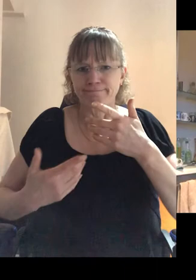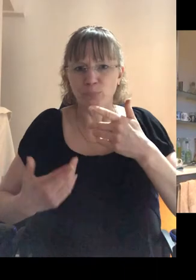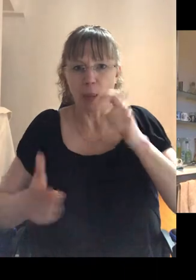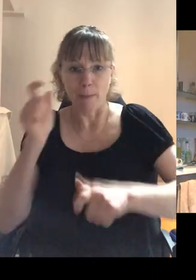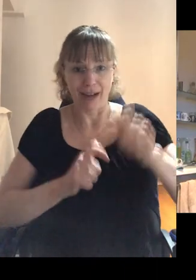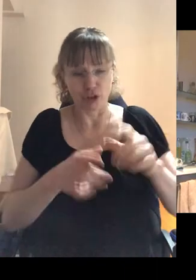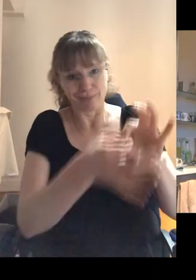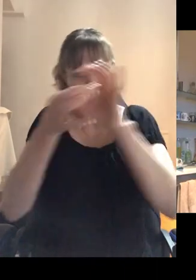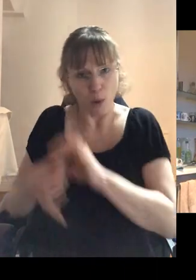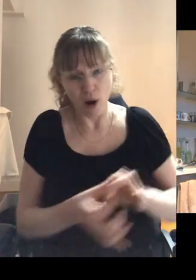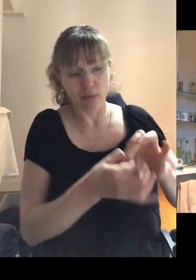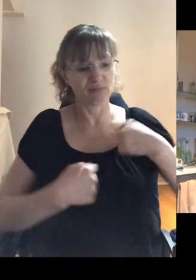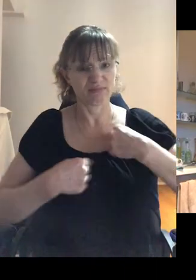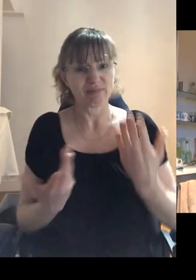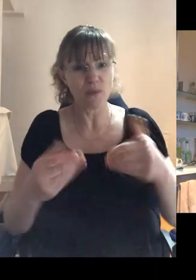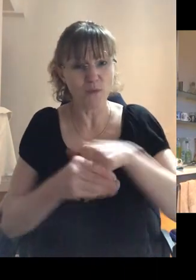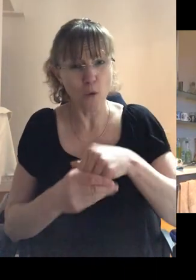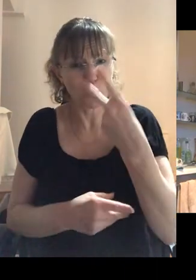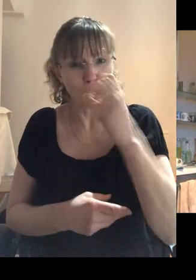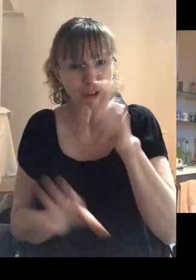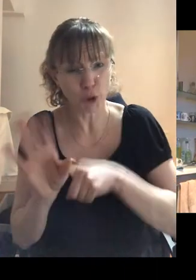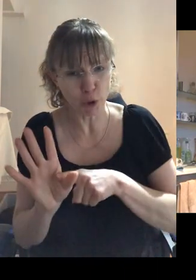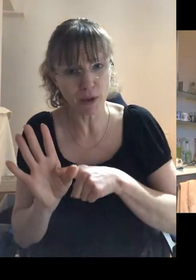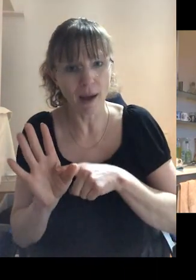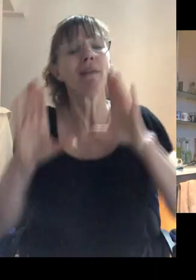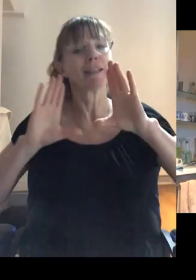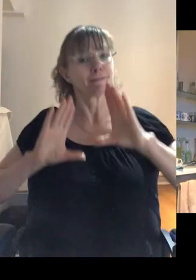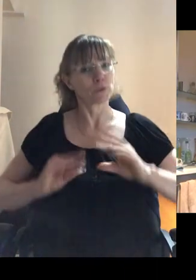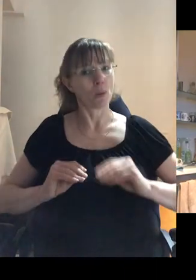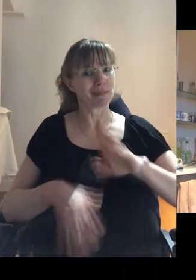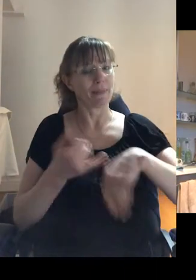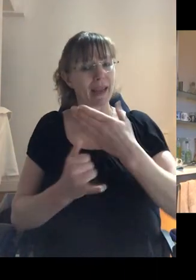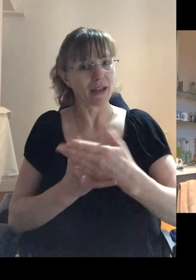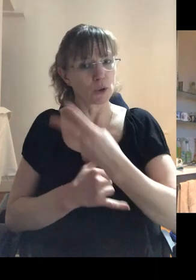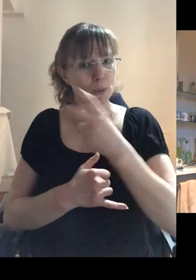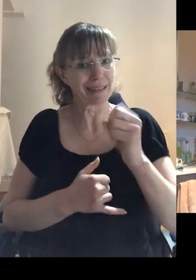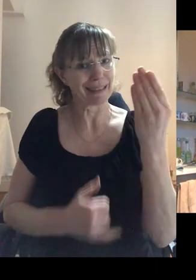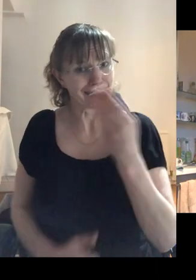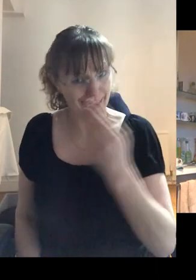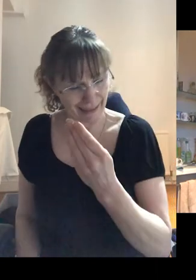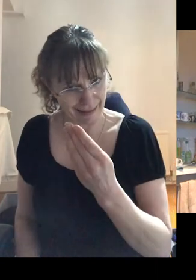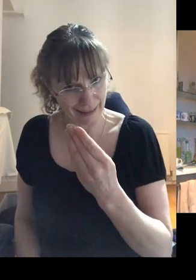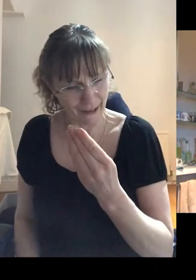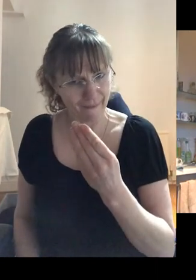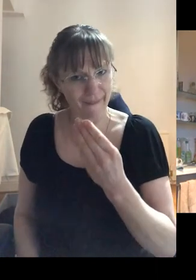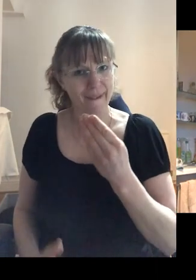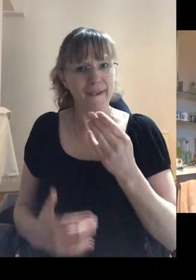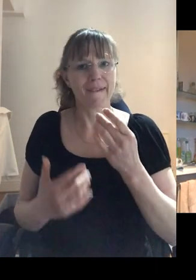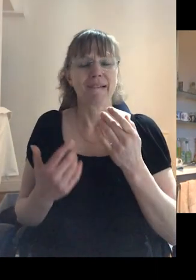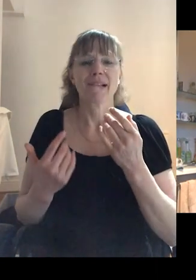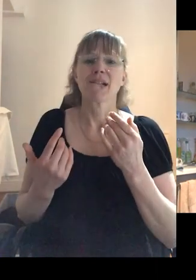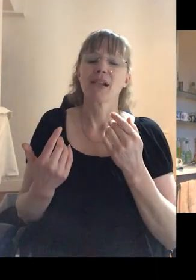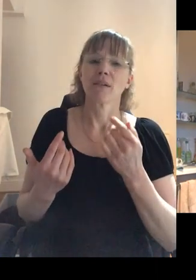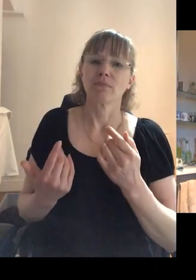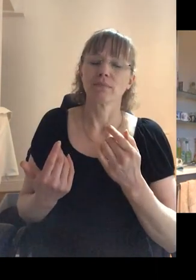patient network, I was involved for, for 20 years. I stepped down at the end of 2019. Um, uh,